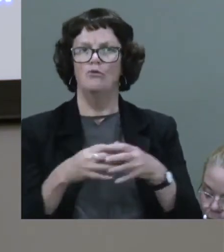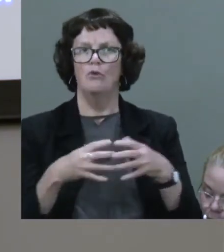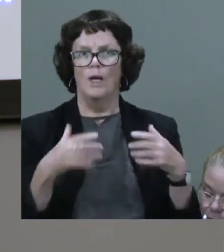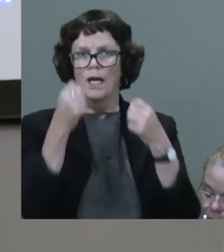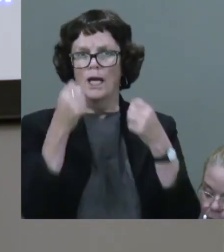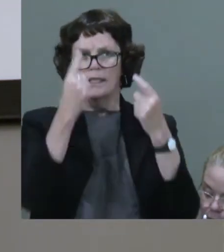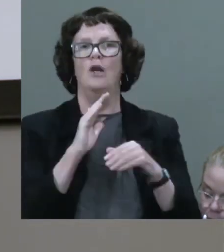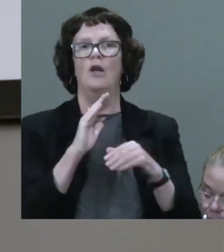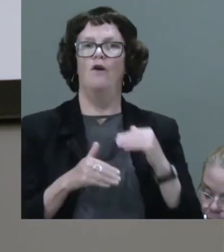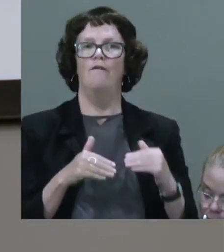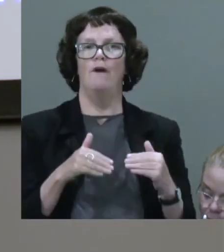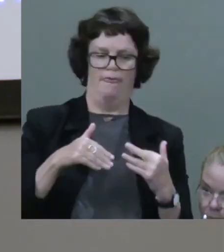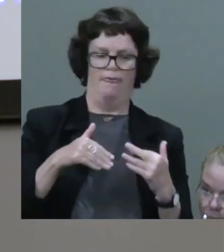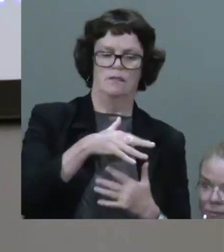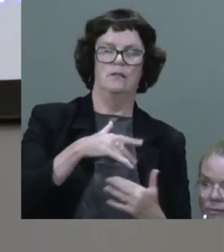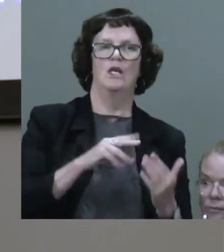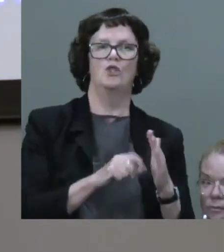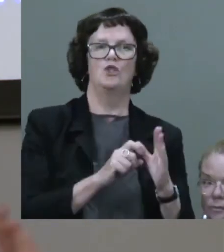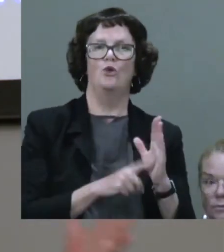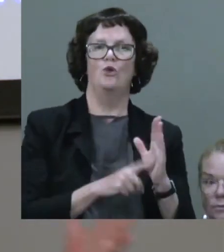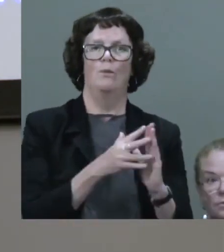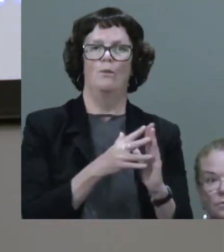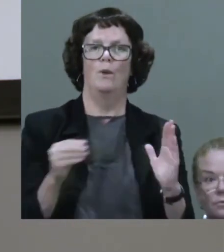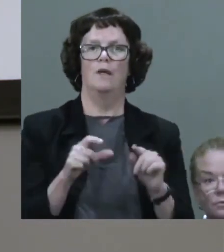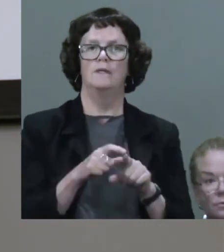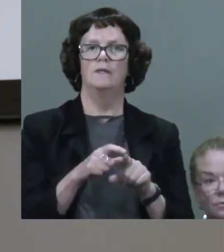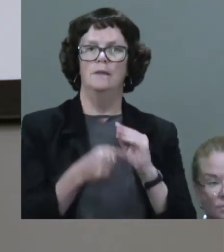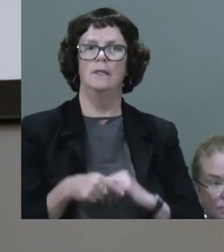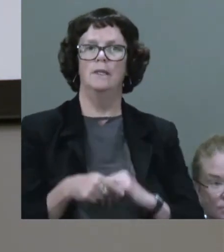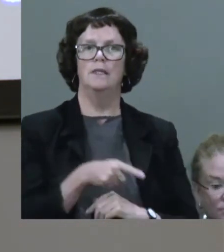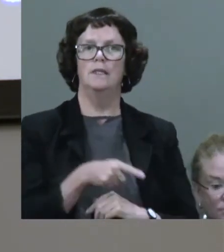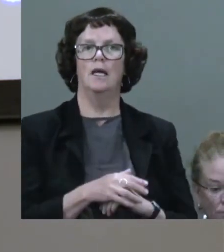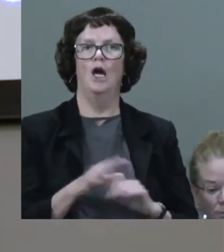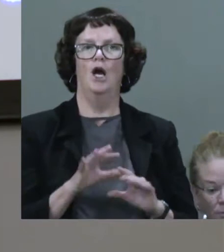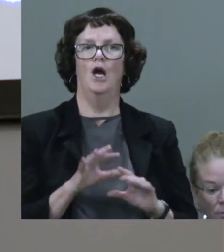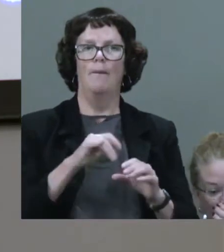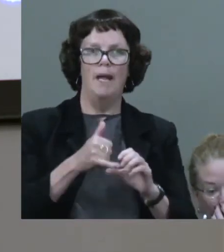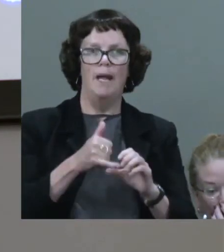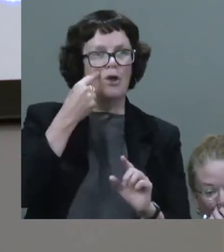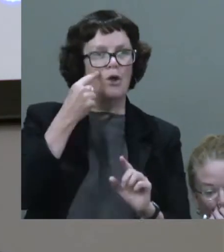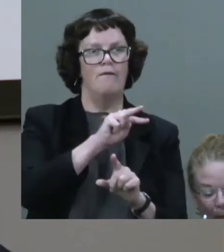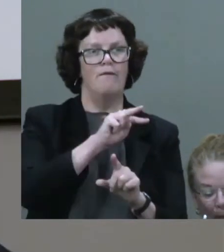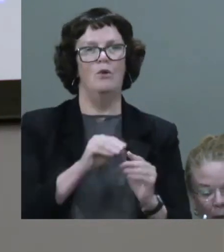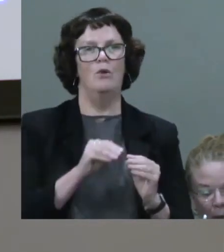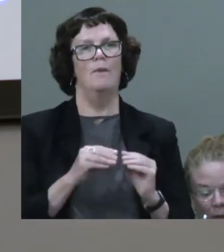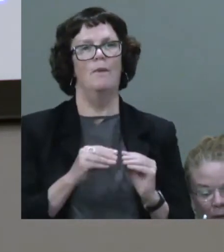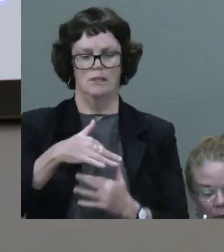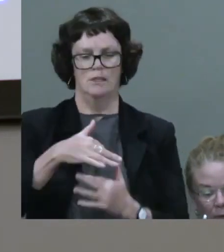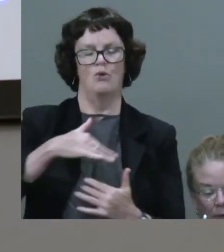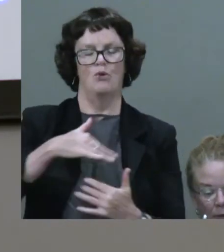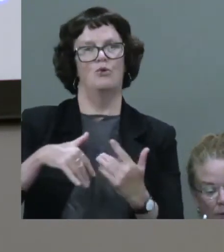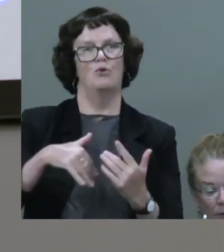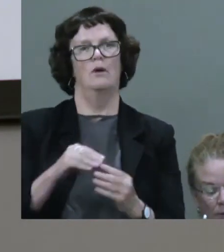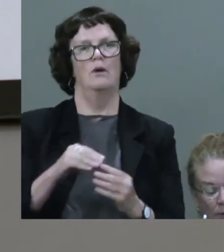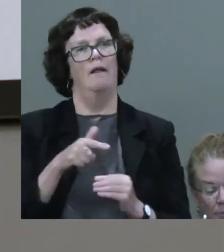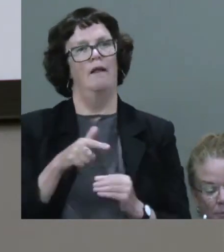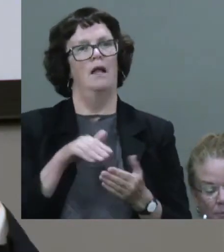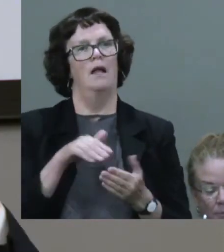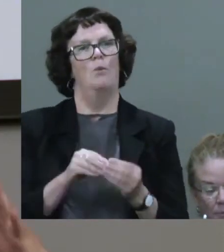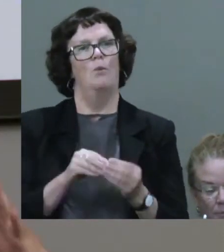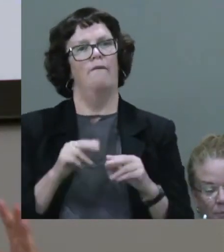model of disability, which, of course, opens the door to framing the disability rights movement alongside